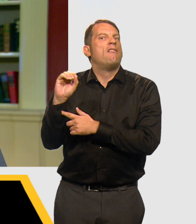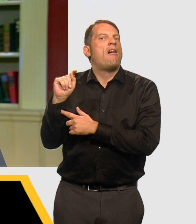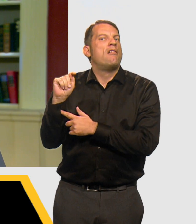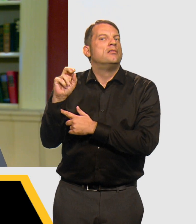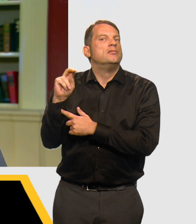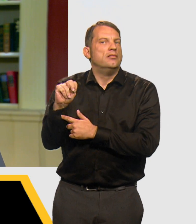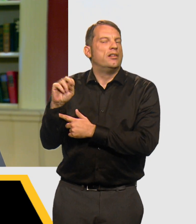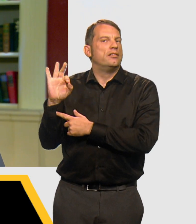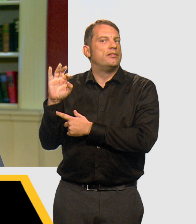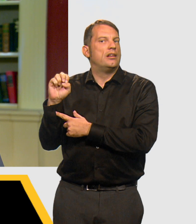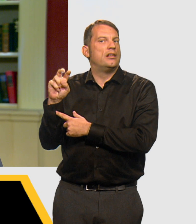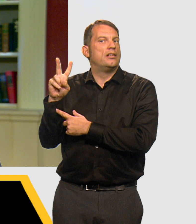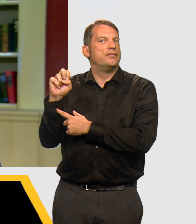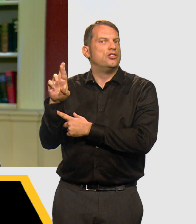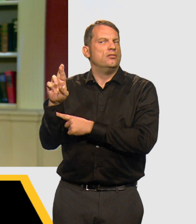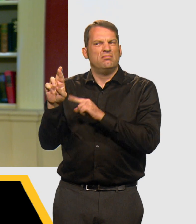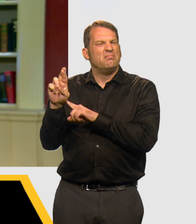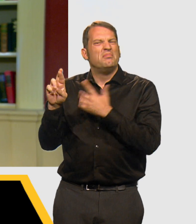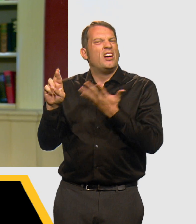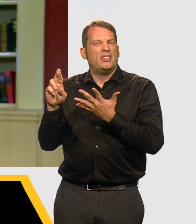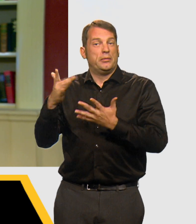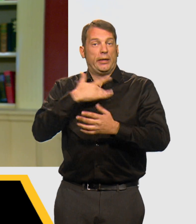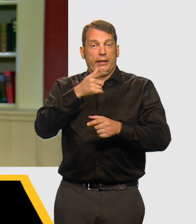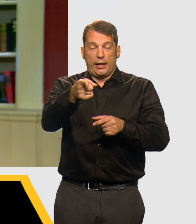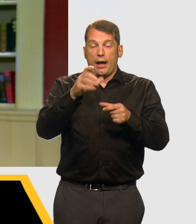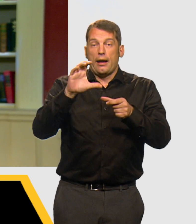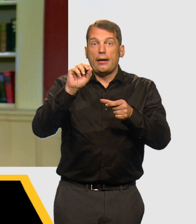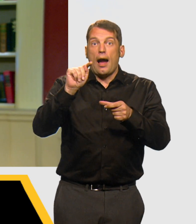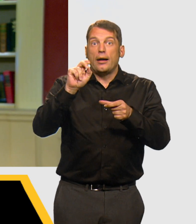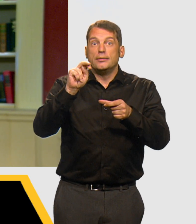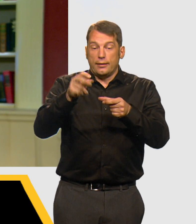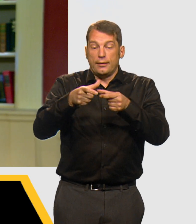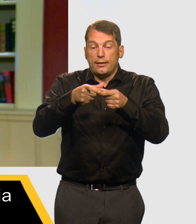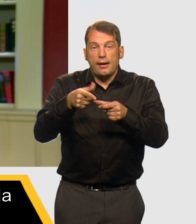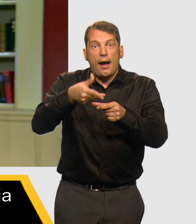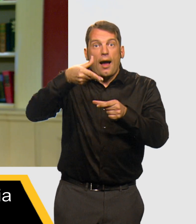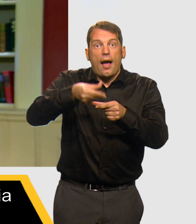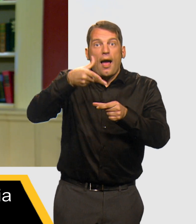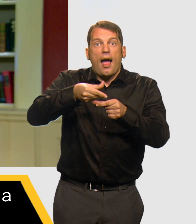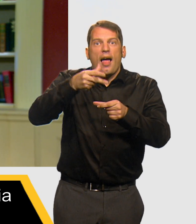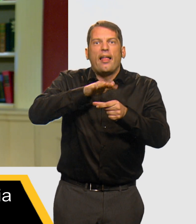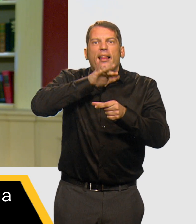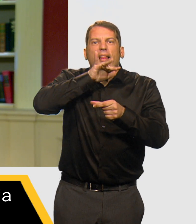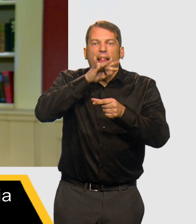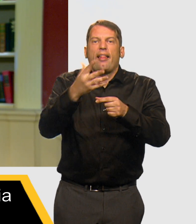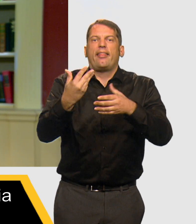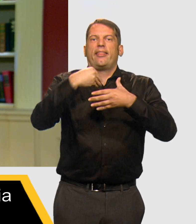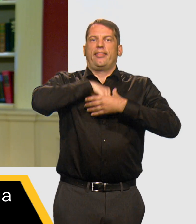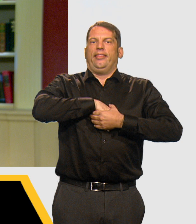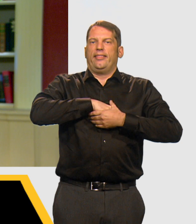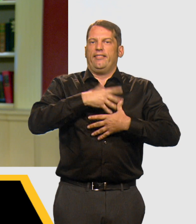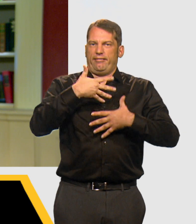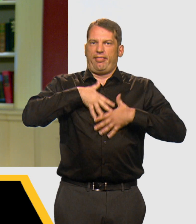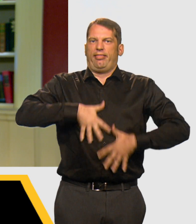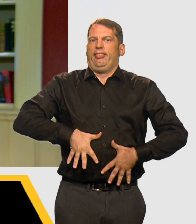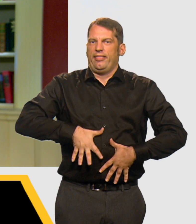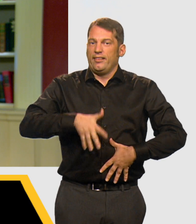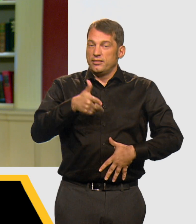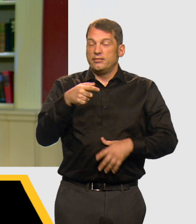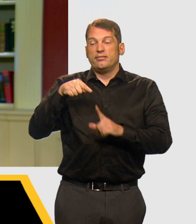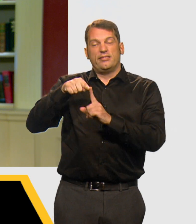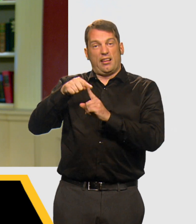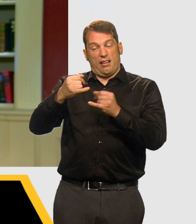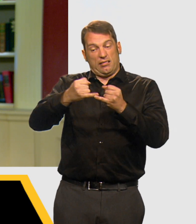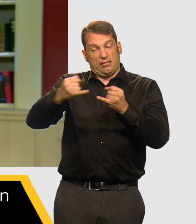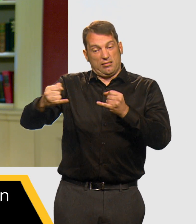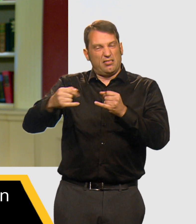Another common infection for people who inject drugs is cotton fever. This is caused by the bacteria that live in used cotton